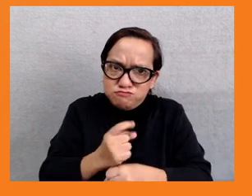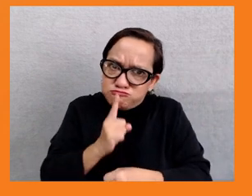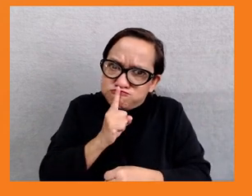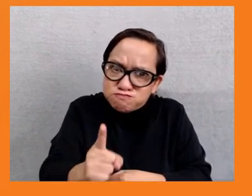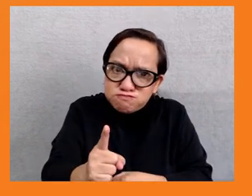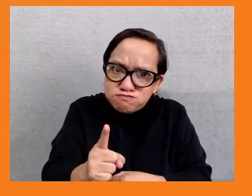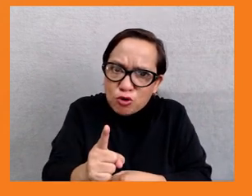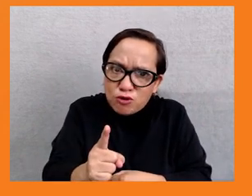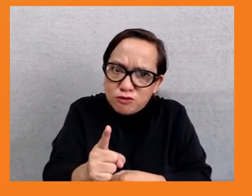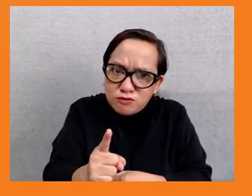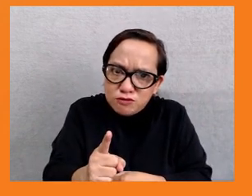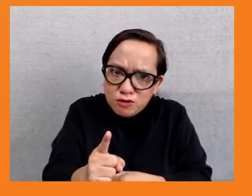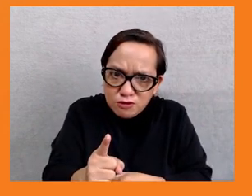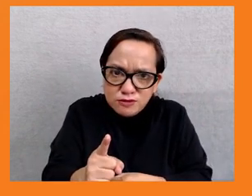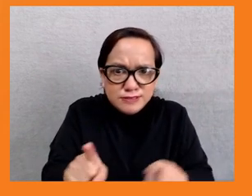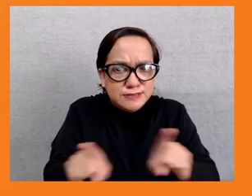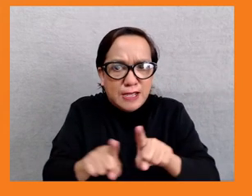2030. Thank you very much.